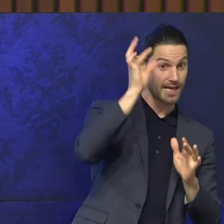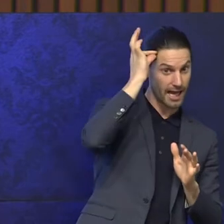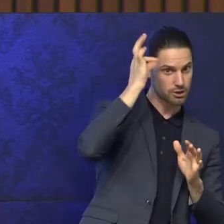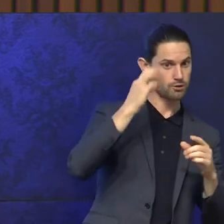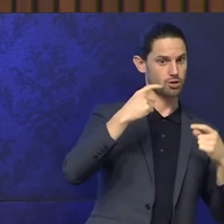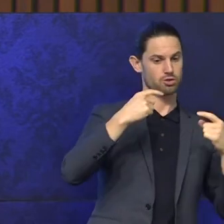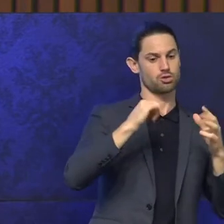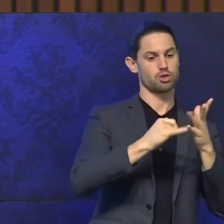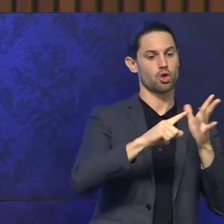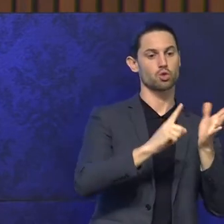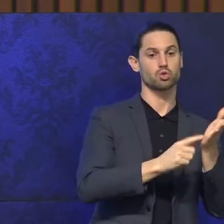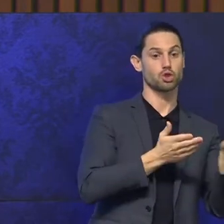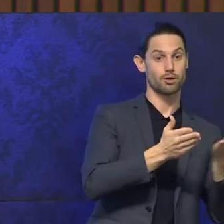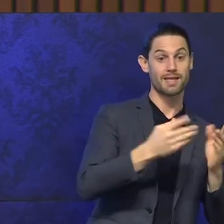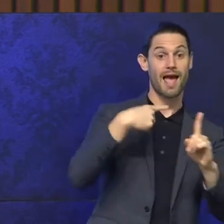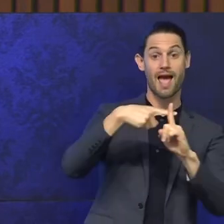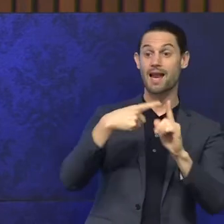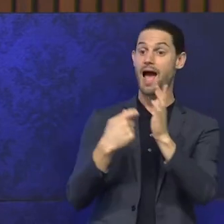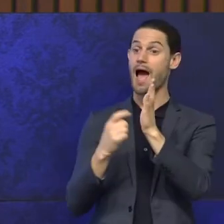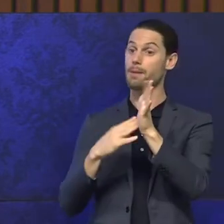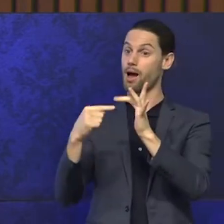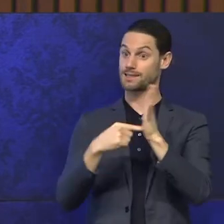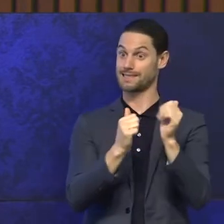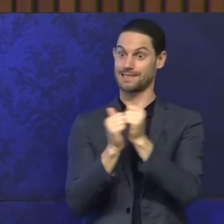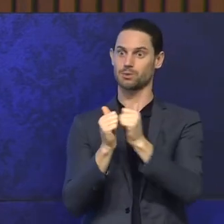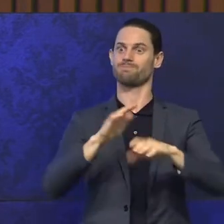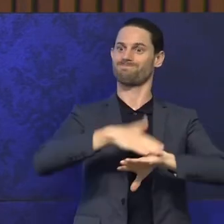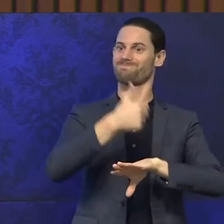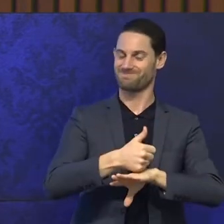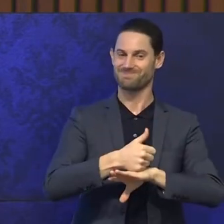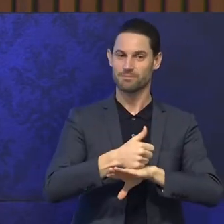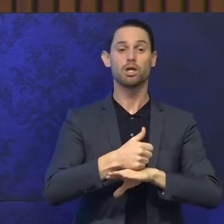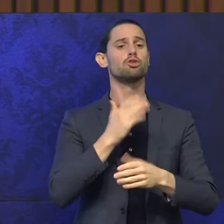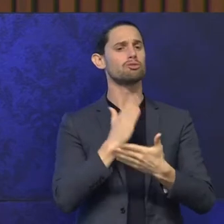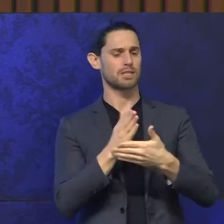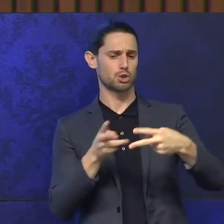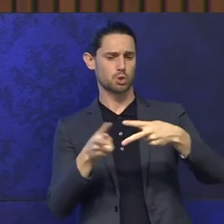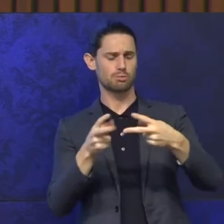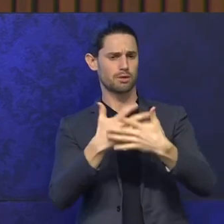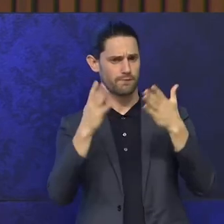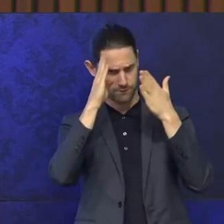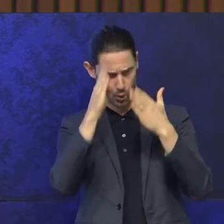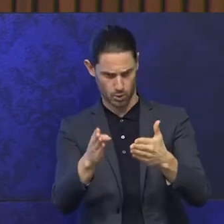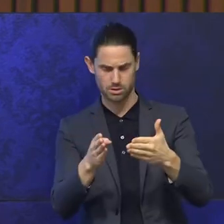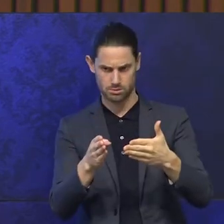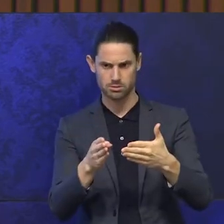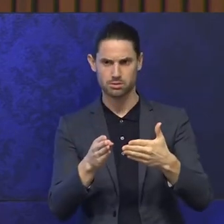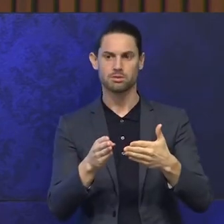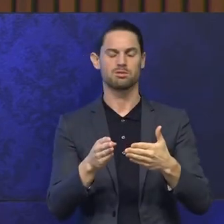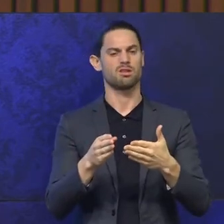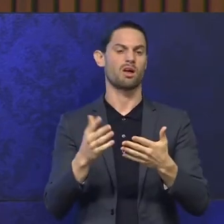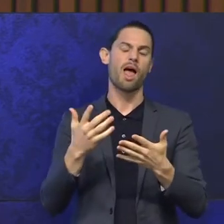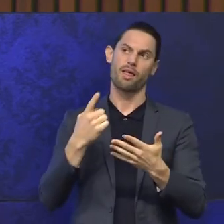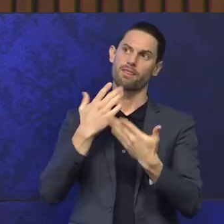Social Service and RMIT and it's got one or really two things that it focuses upon. support from the